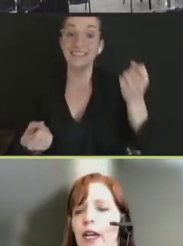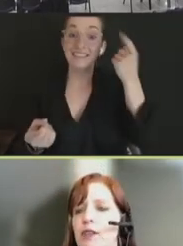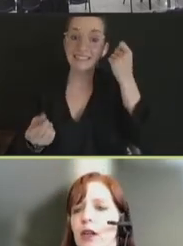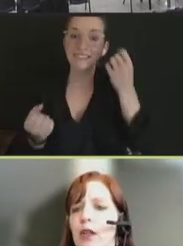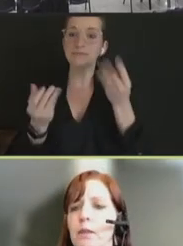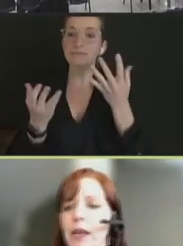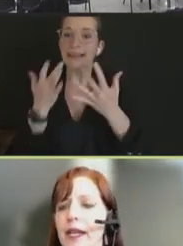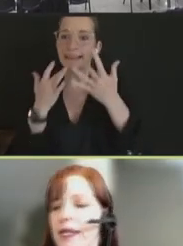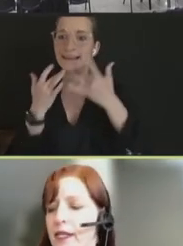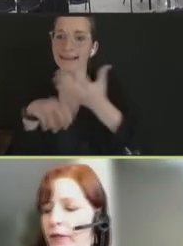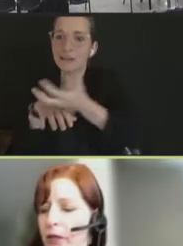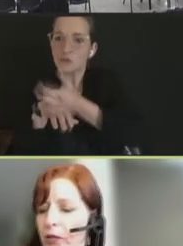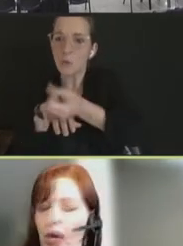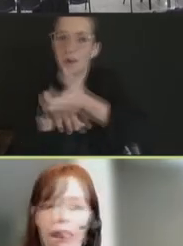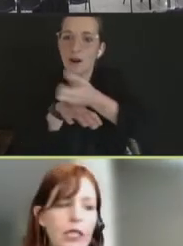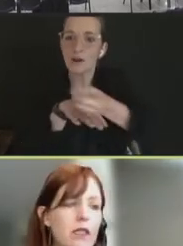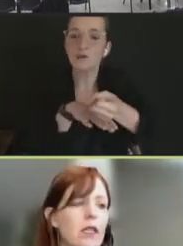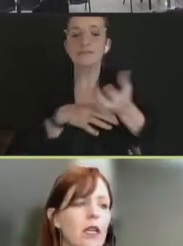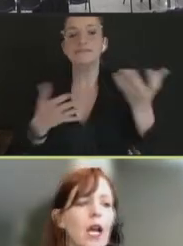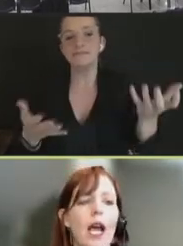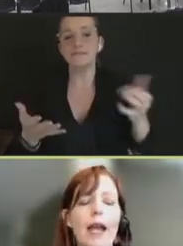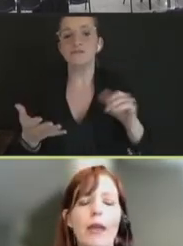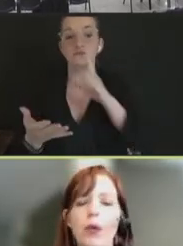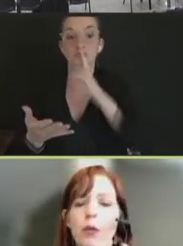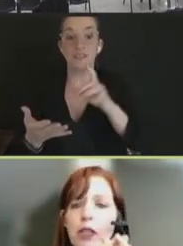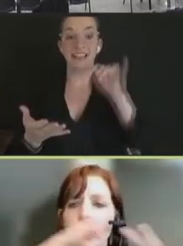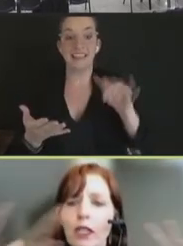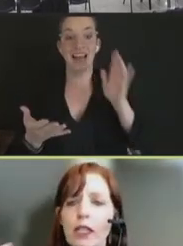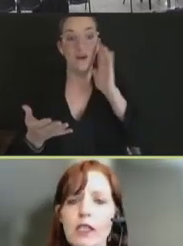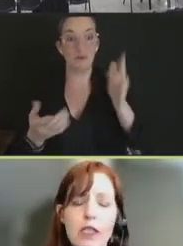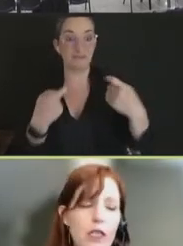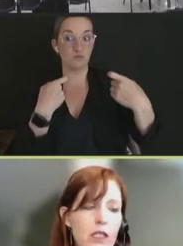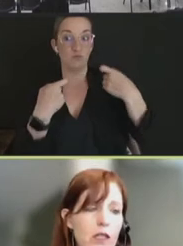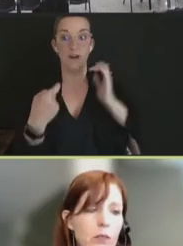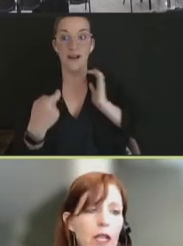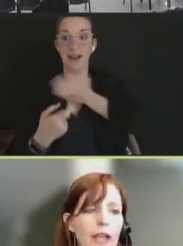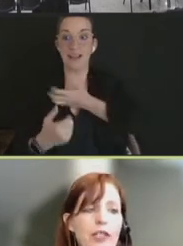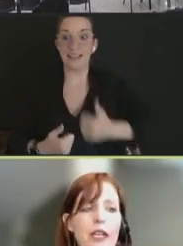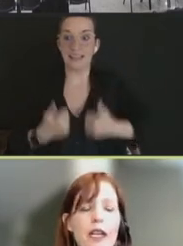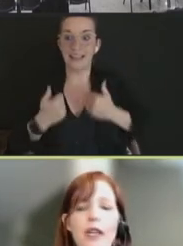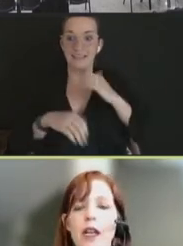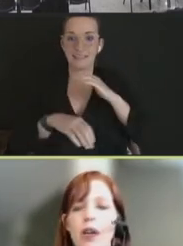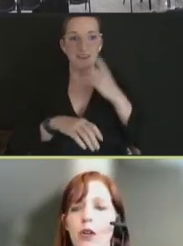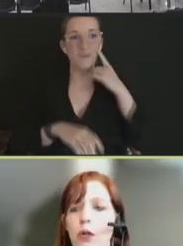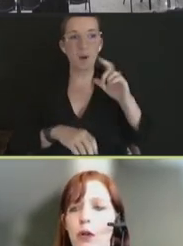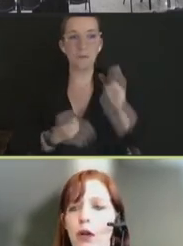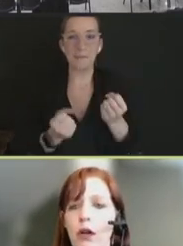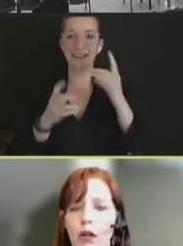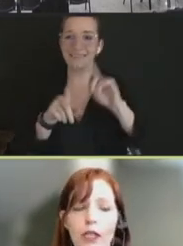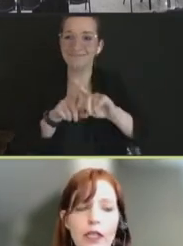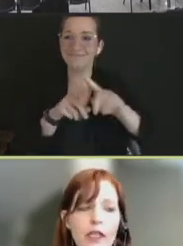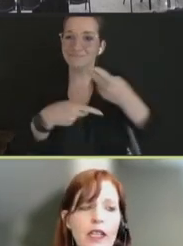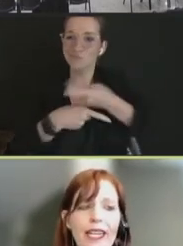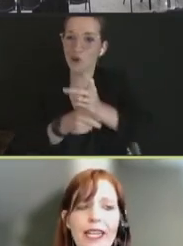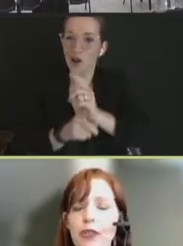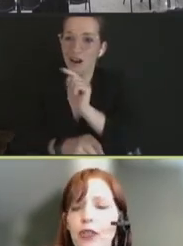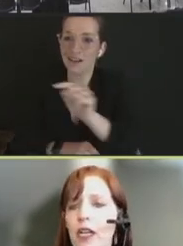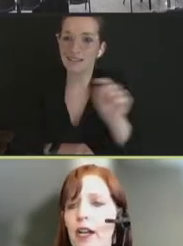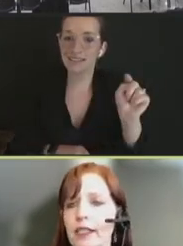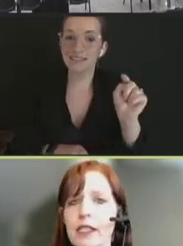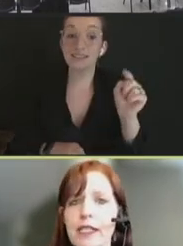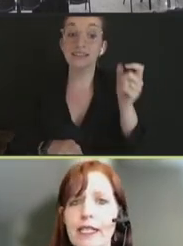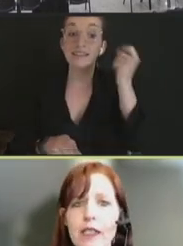lives on many different products. When we look at the supply chain overall, it's an